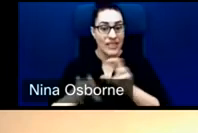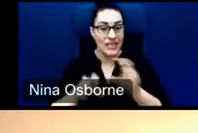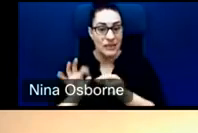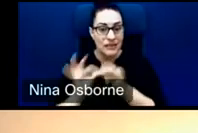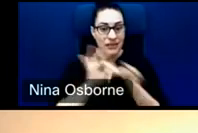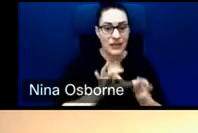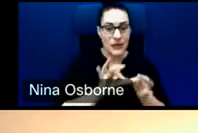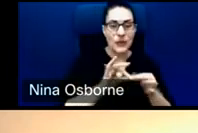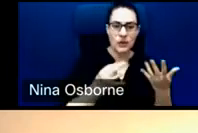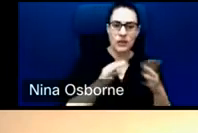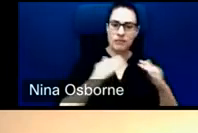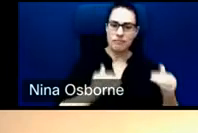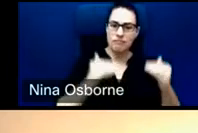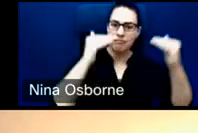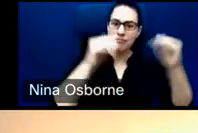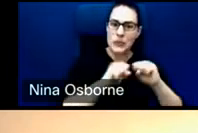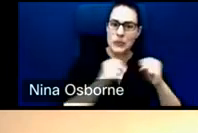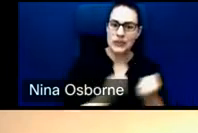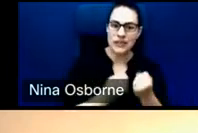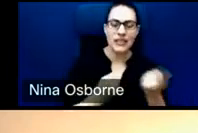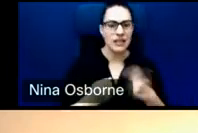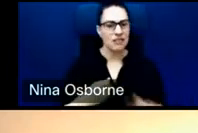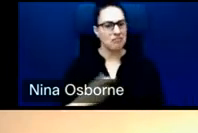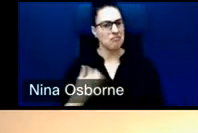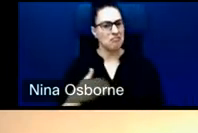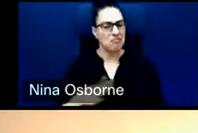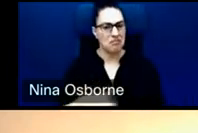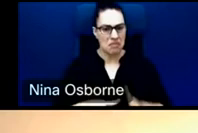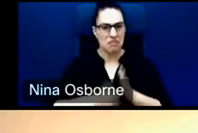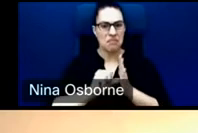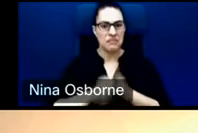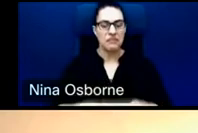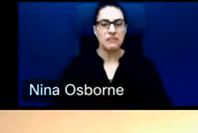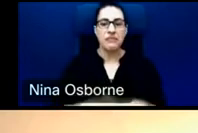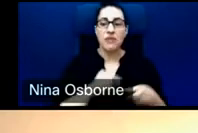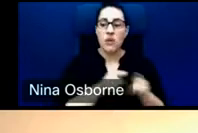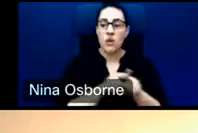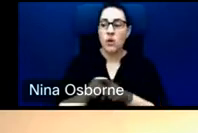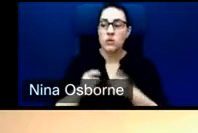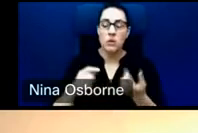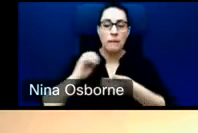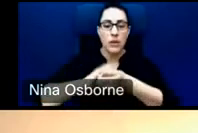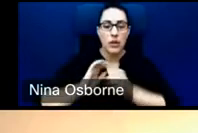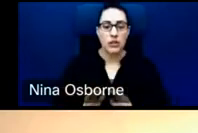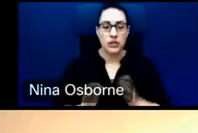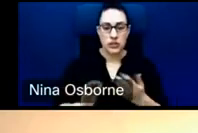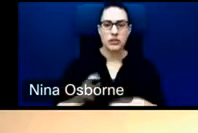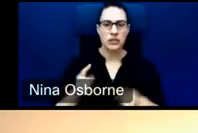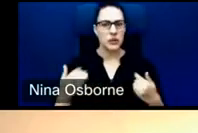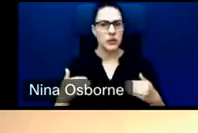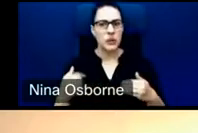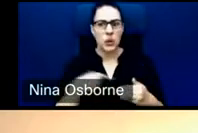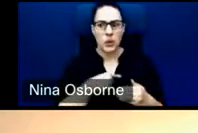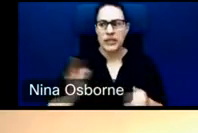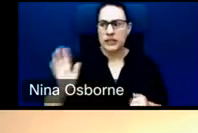was very attractive. I think also the partners were a great aspect of this project. We've worked with Volta before, very impressed by